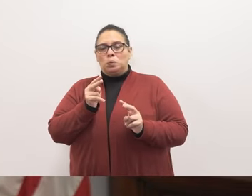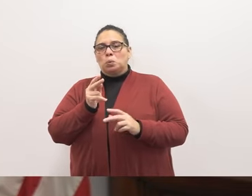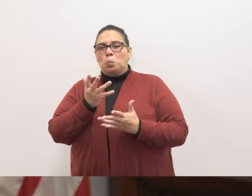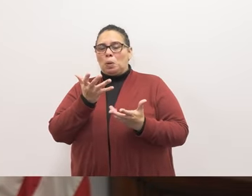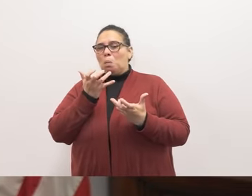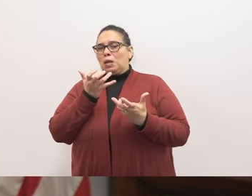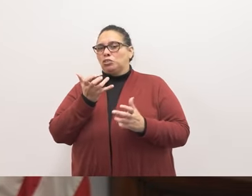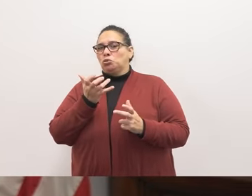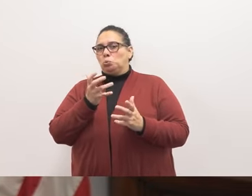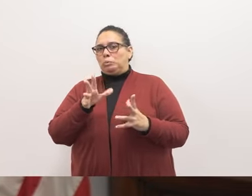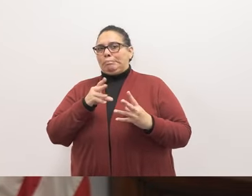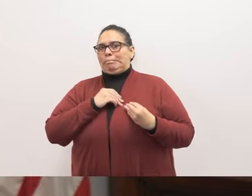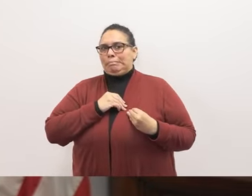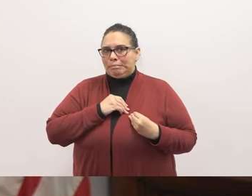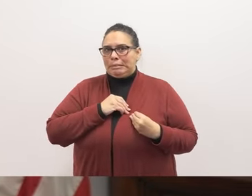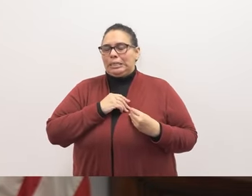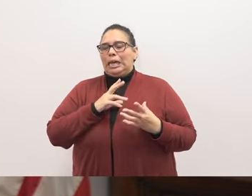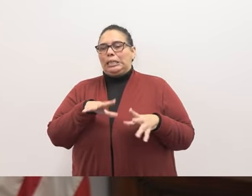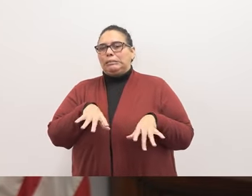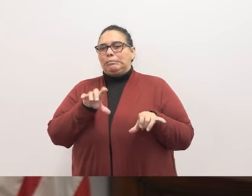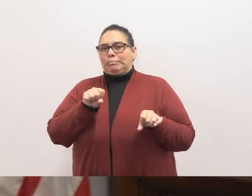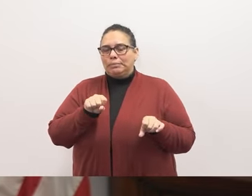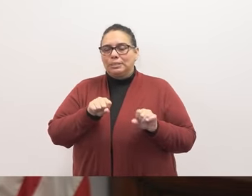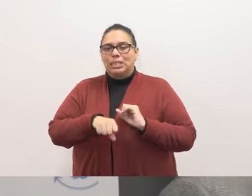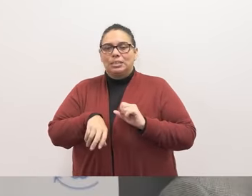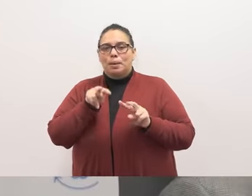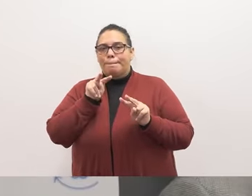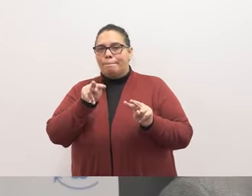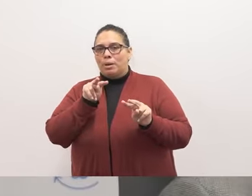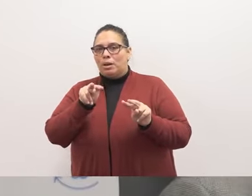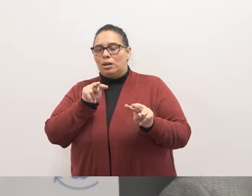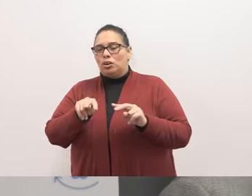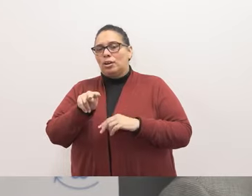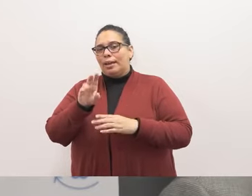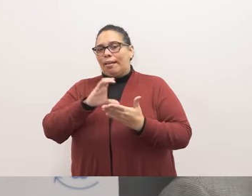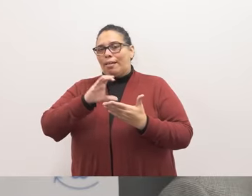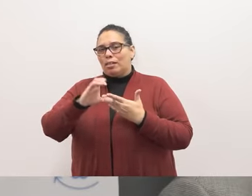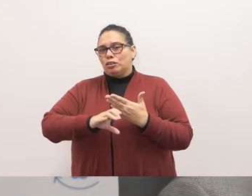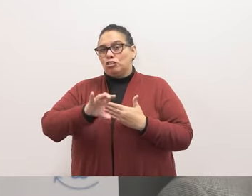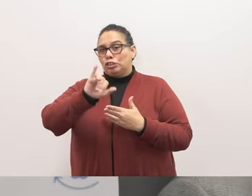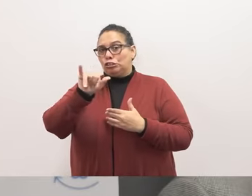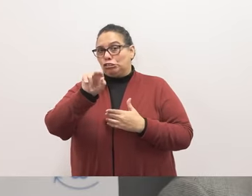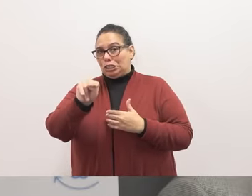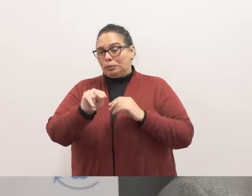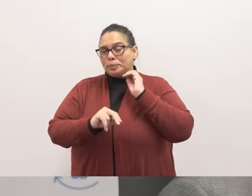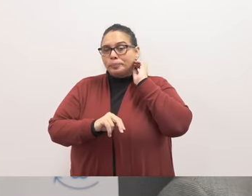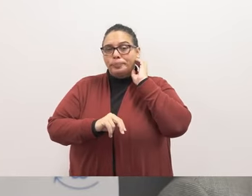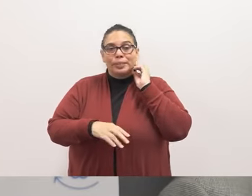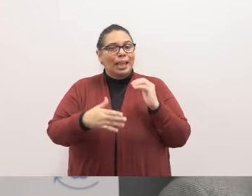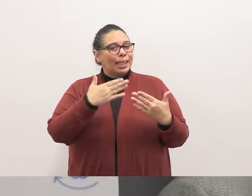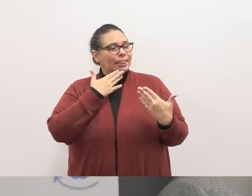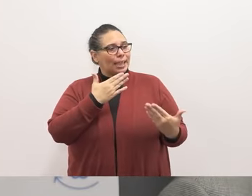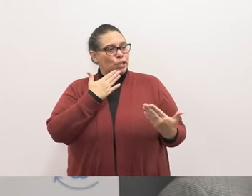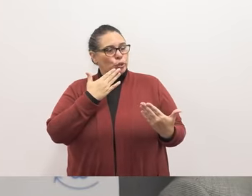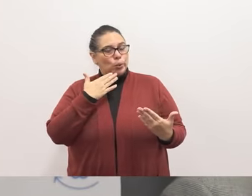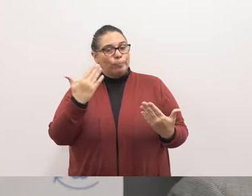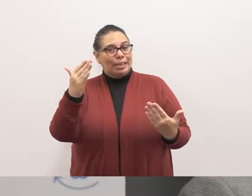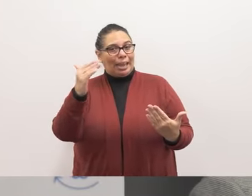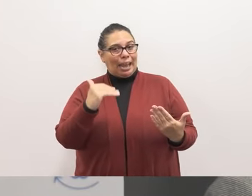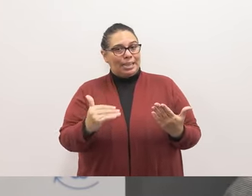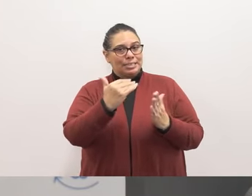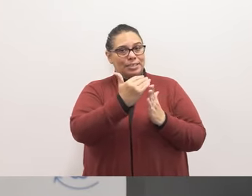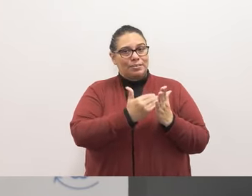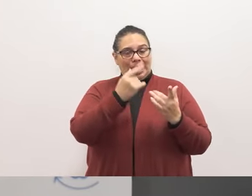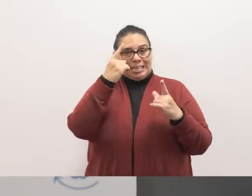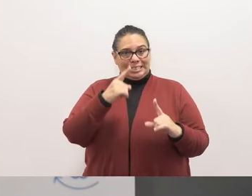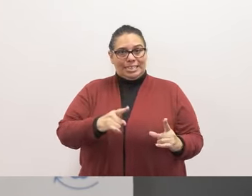calendar in January. Thank you. Thank you. Thank And next on the agenda we have our